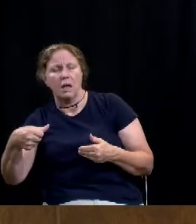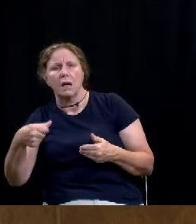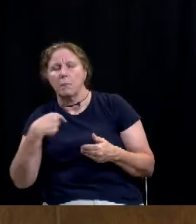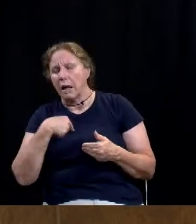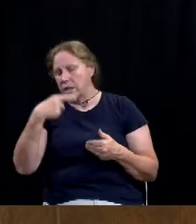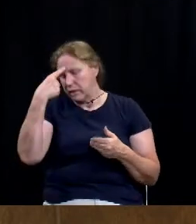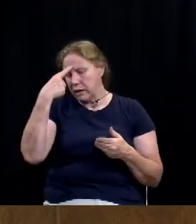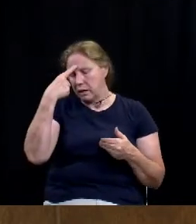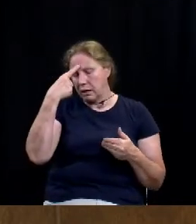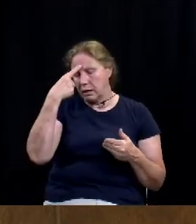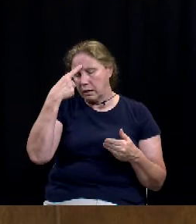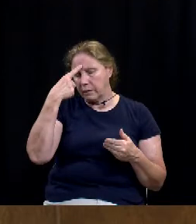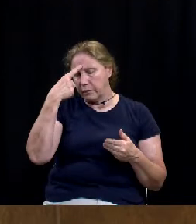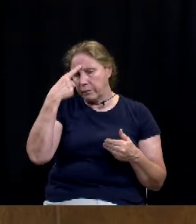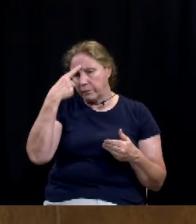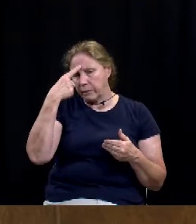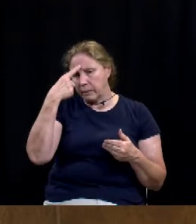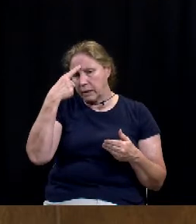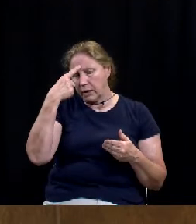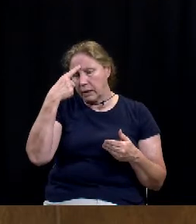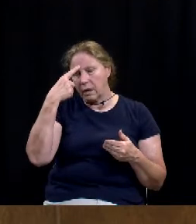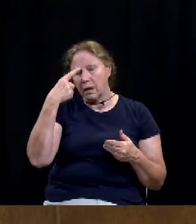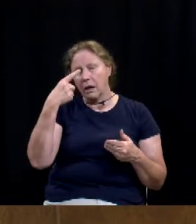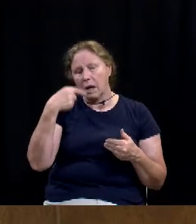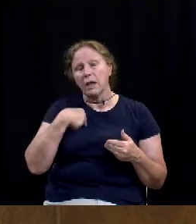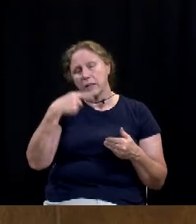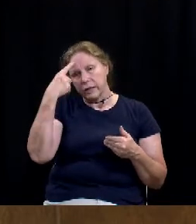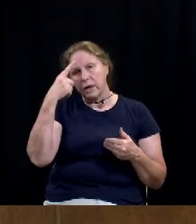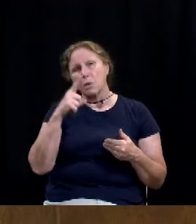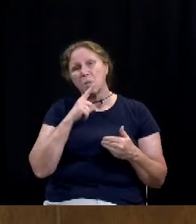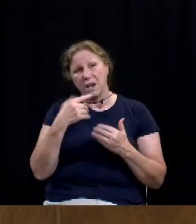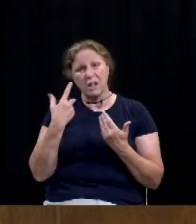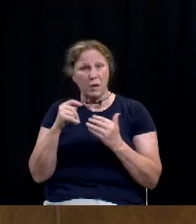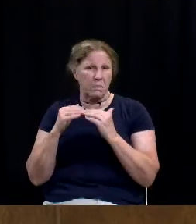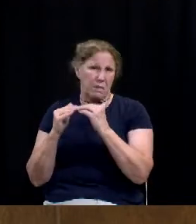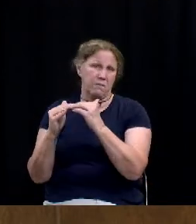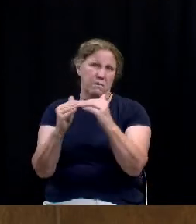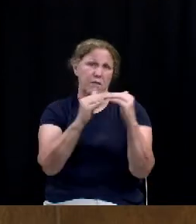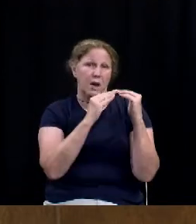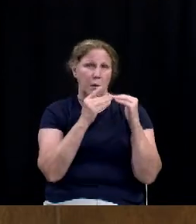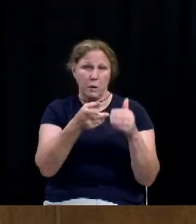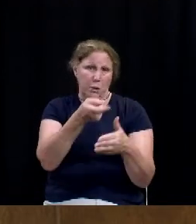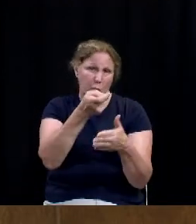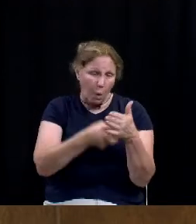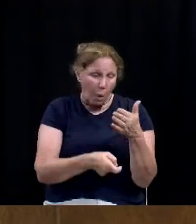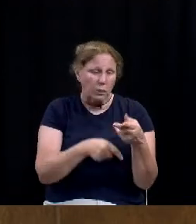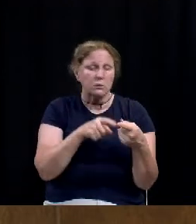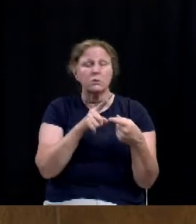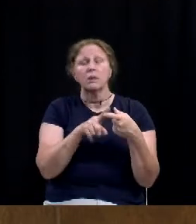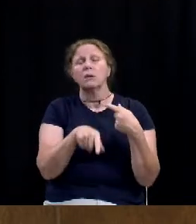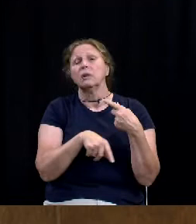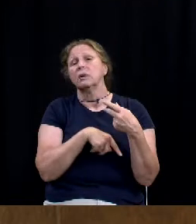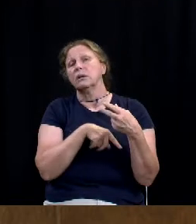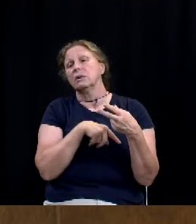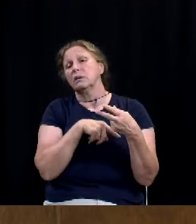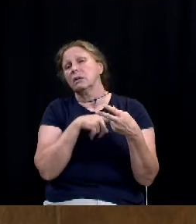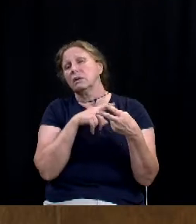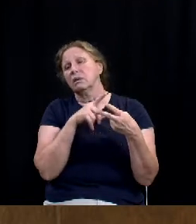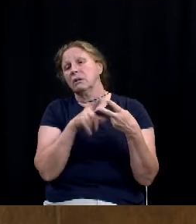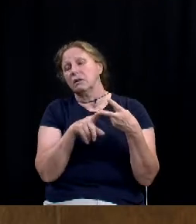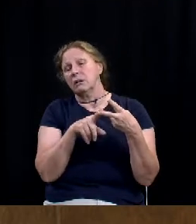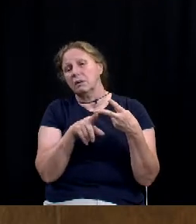think we've been really, really fair with the rates we've set out and